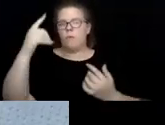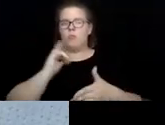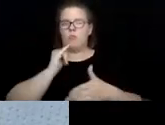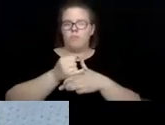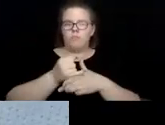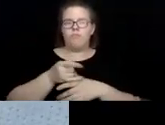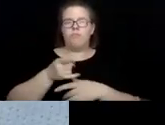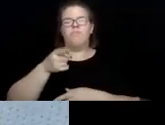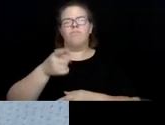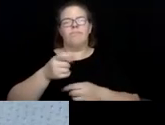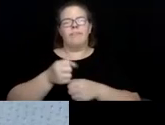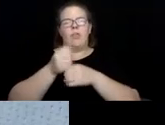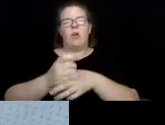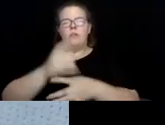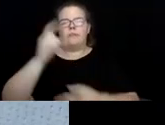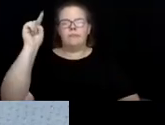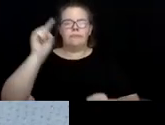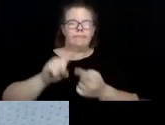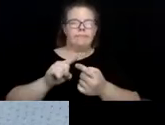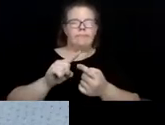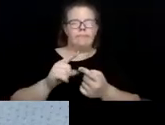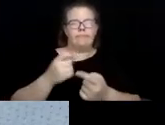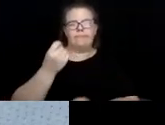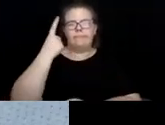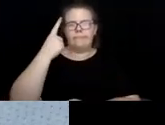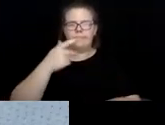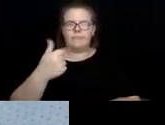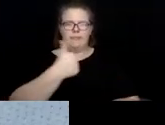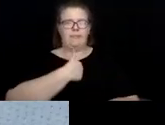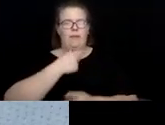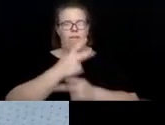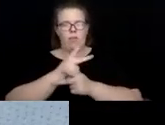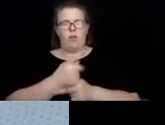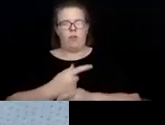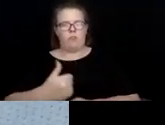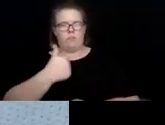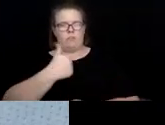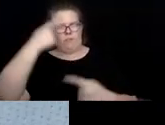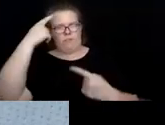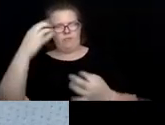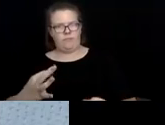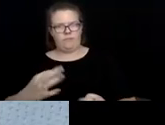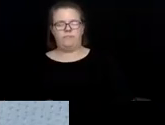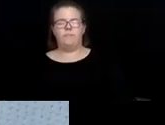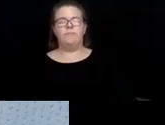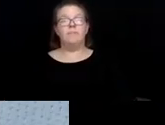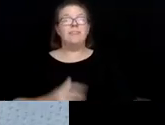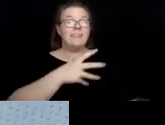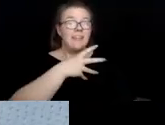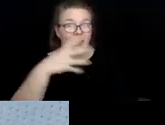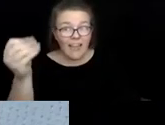a decreased capacity for self-care and self-determination. And